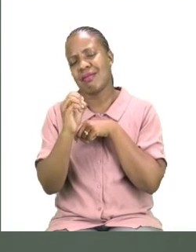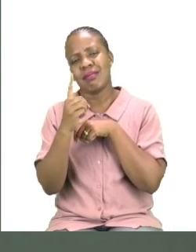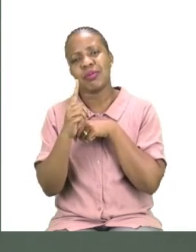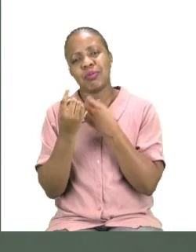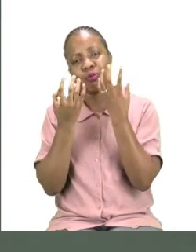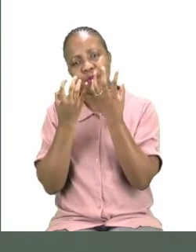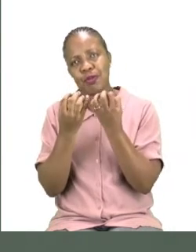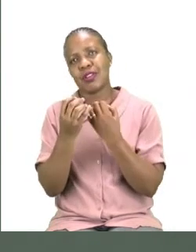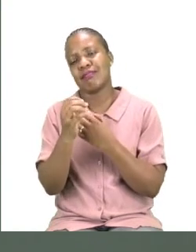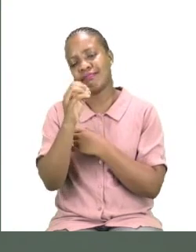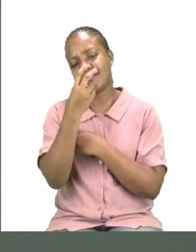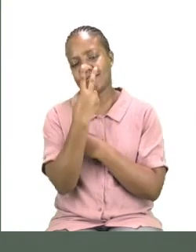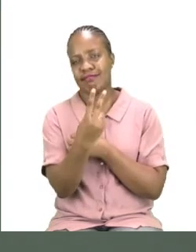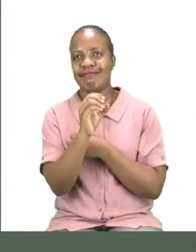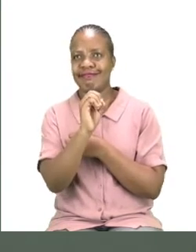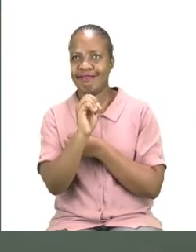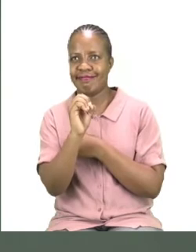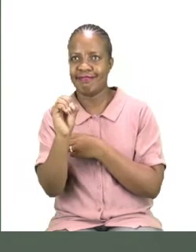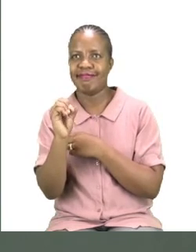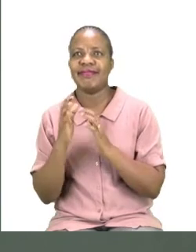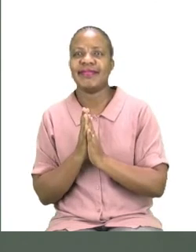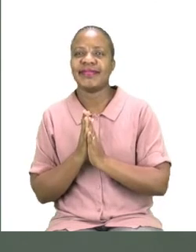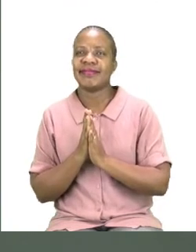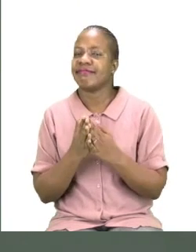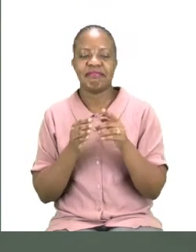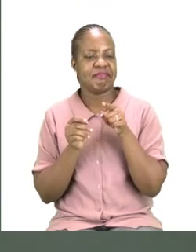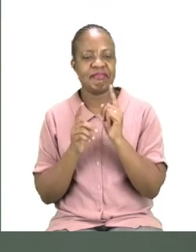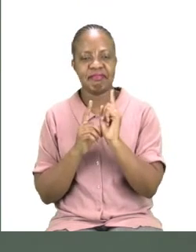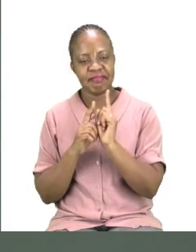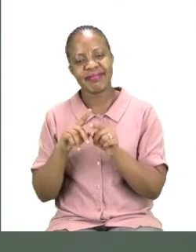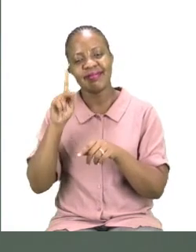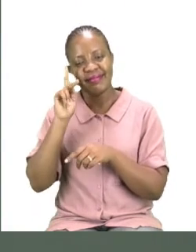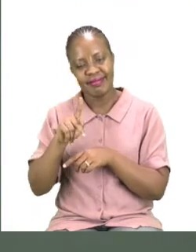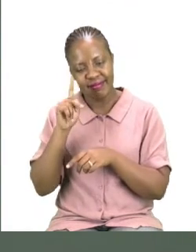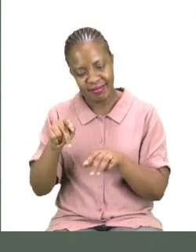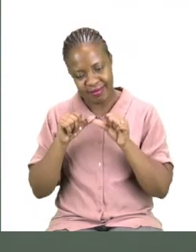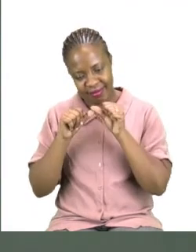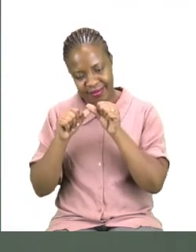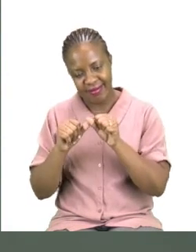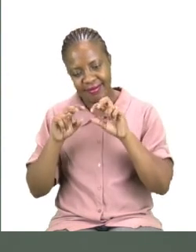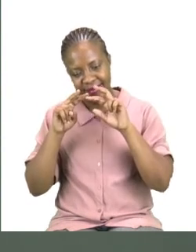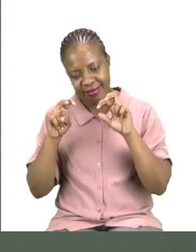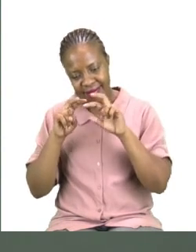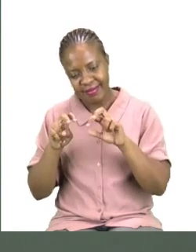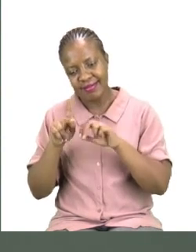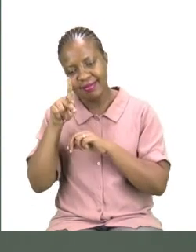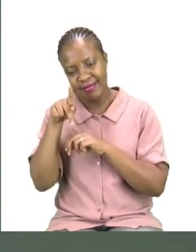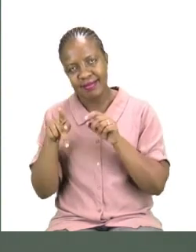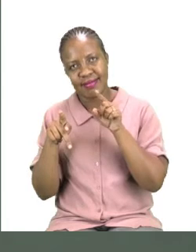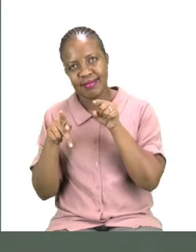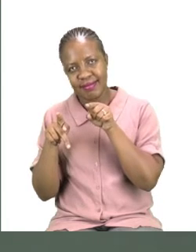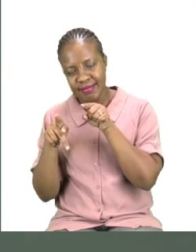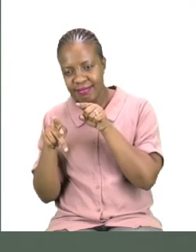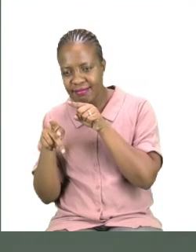has double O. So that is not ours. So let us keep looking. Let us keep looking.